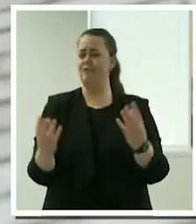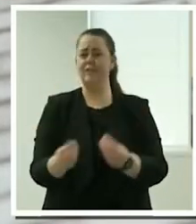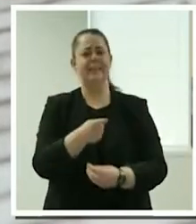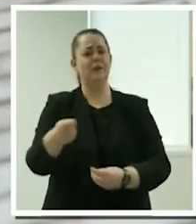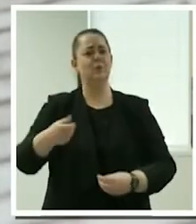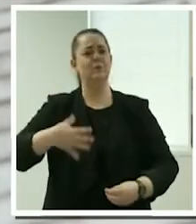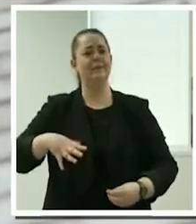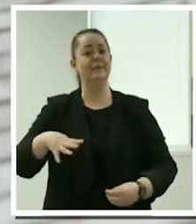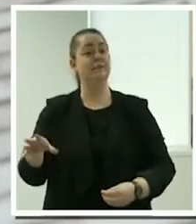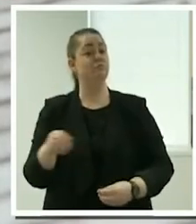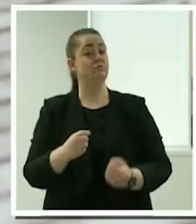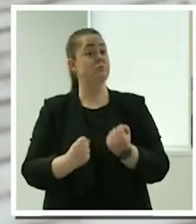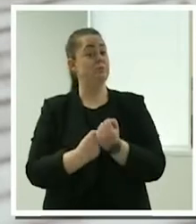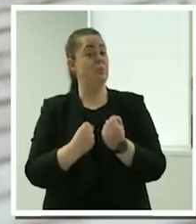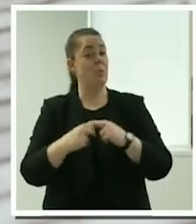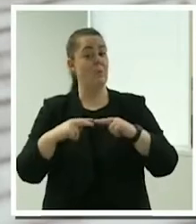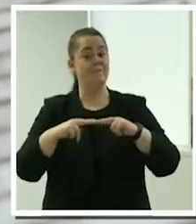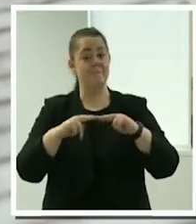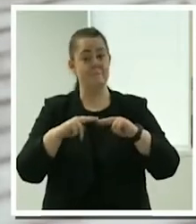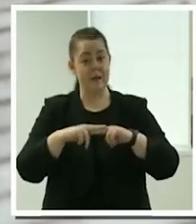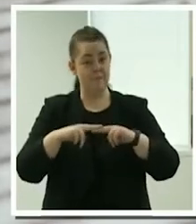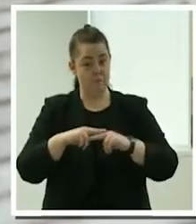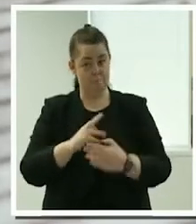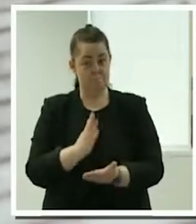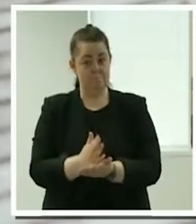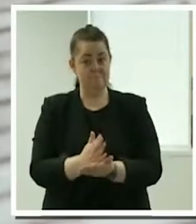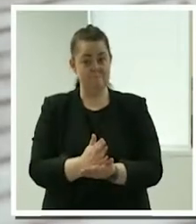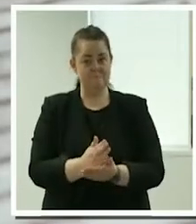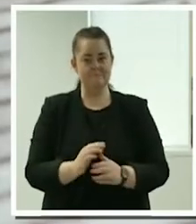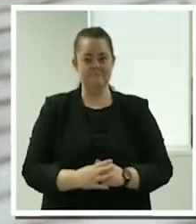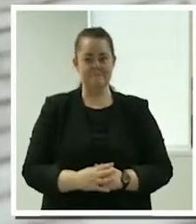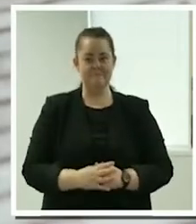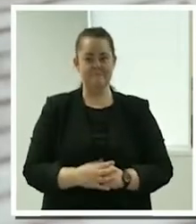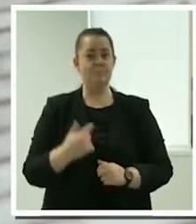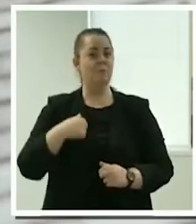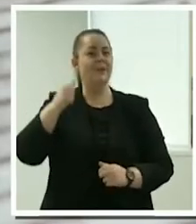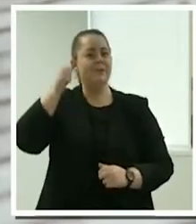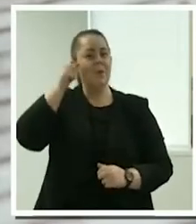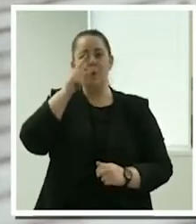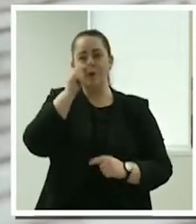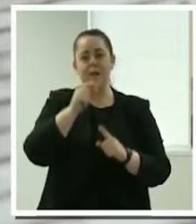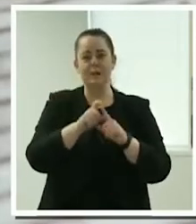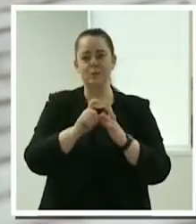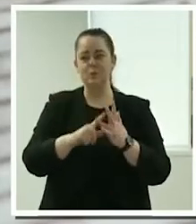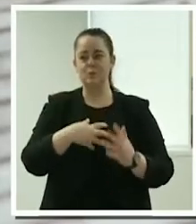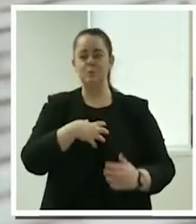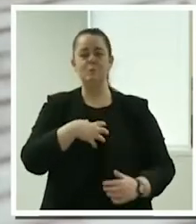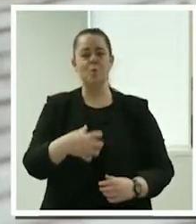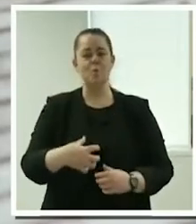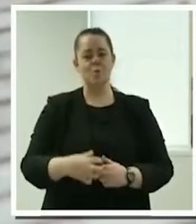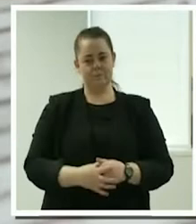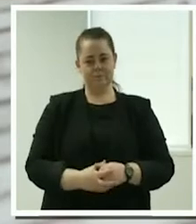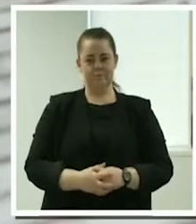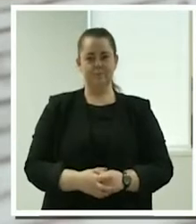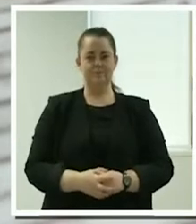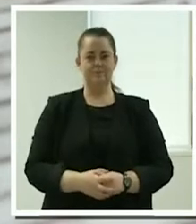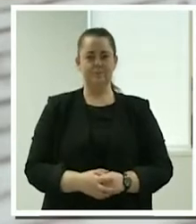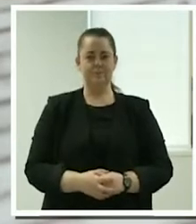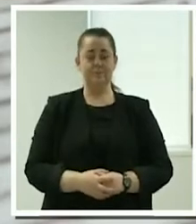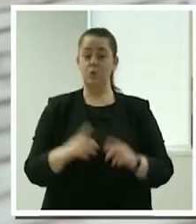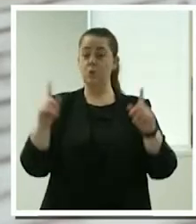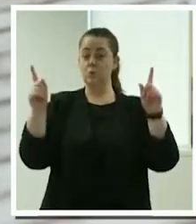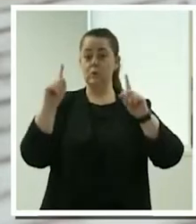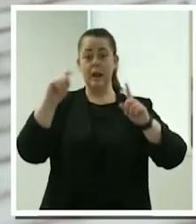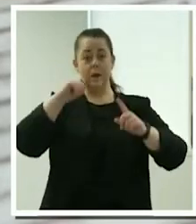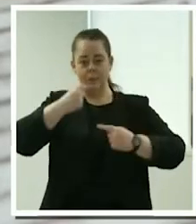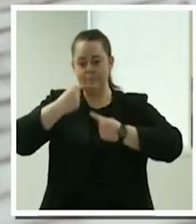platform. We know, however, there is so much more we can do and today we are sharing some of the updates on ways we can support you